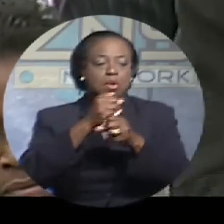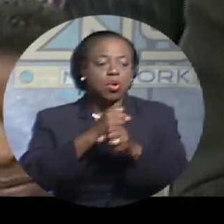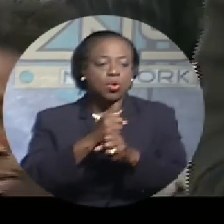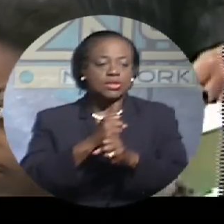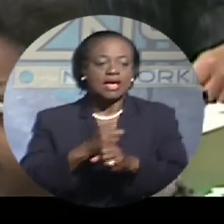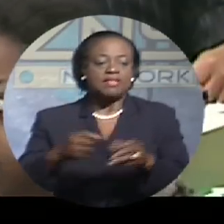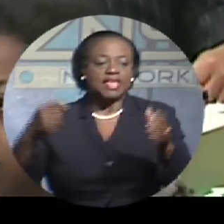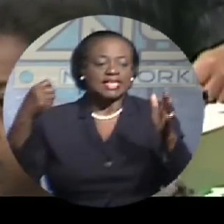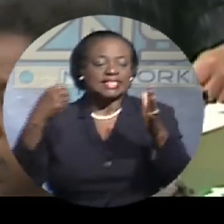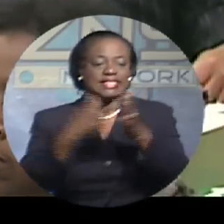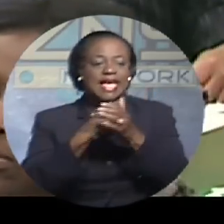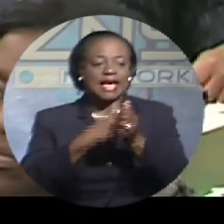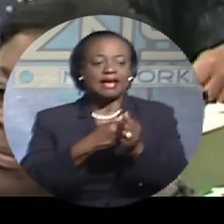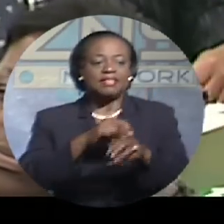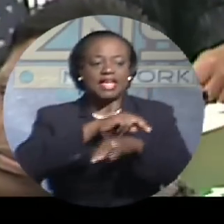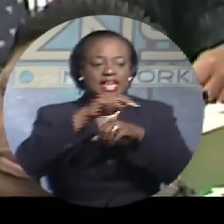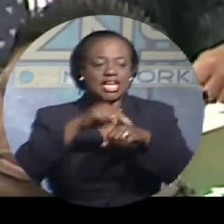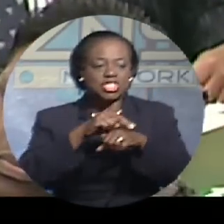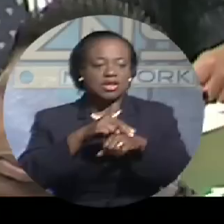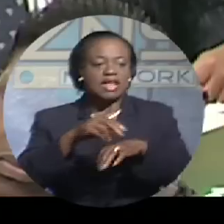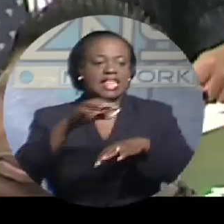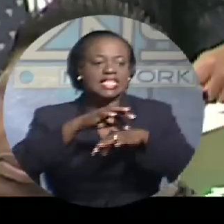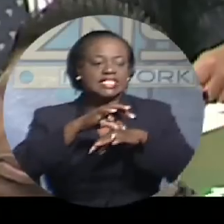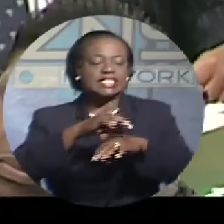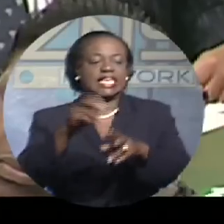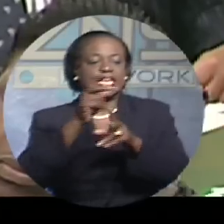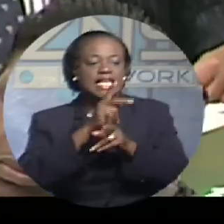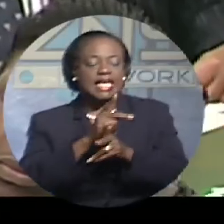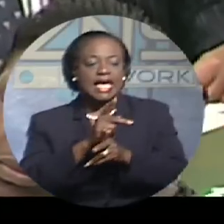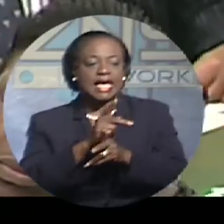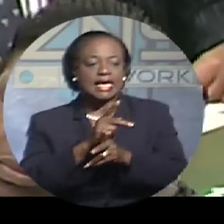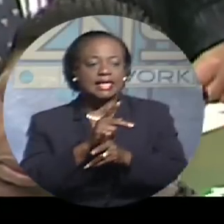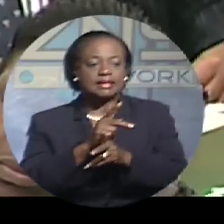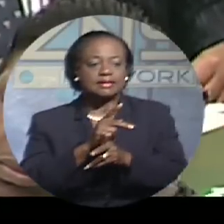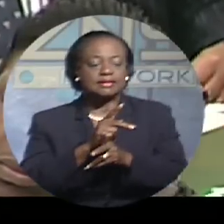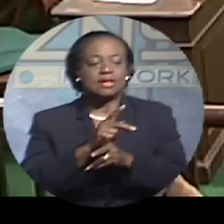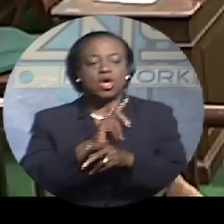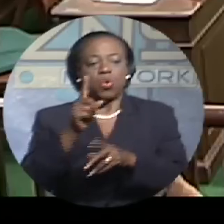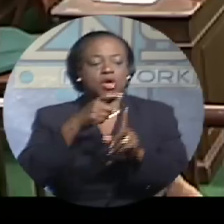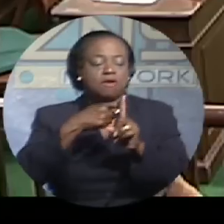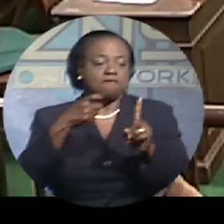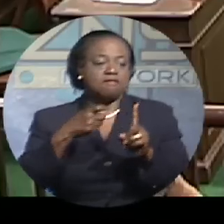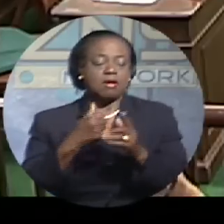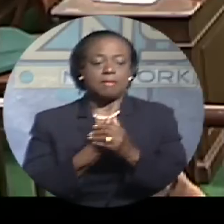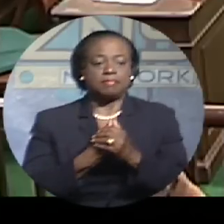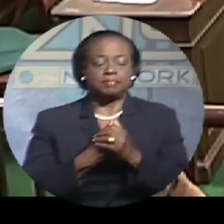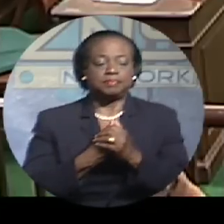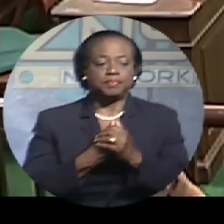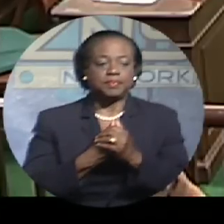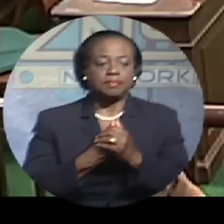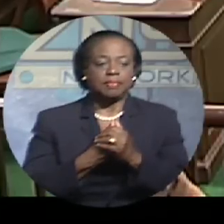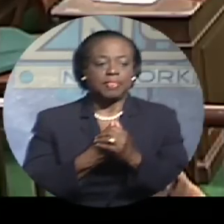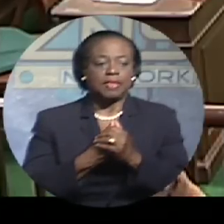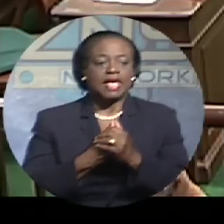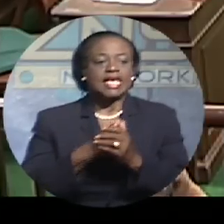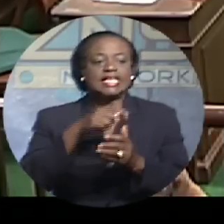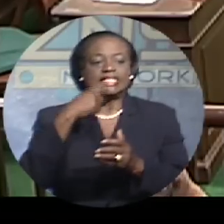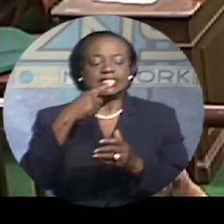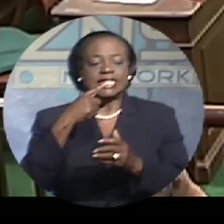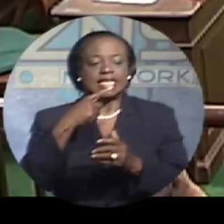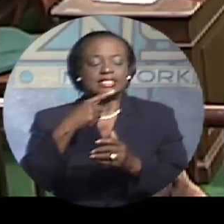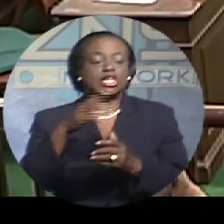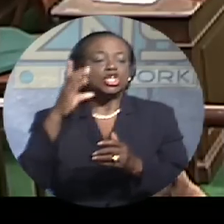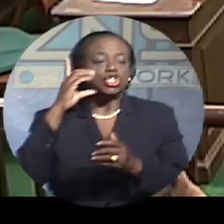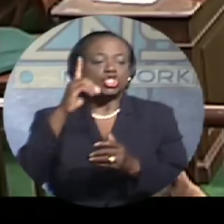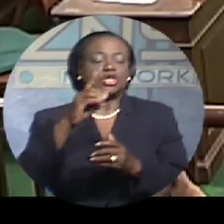their color, their skin size, their orientation, anything to diminish somebody. In fact, Mitchell says, should the